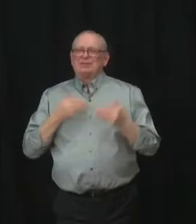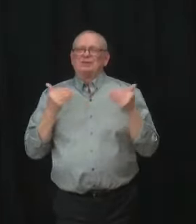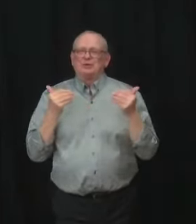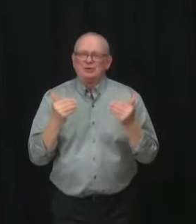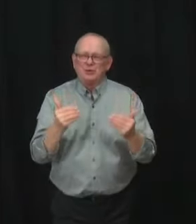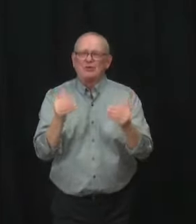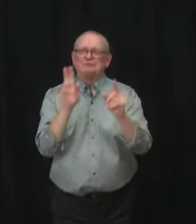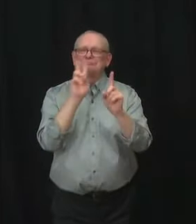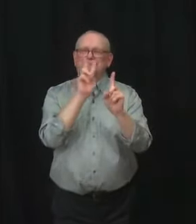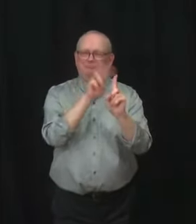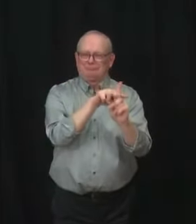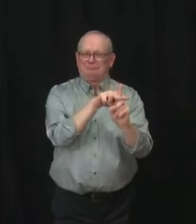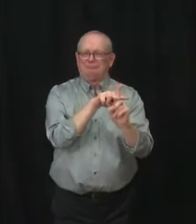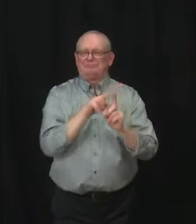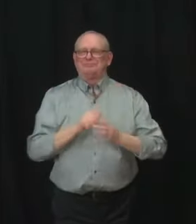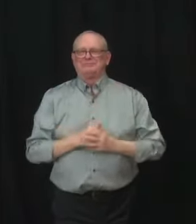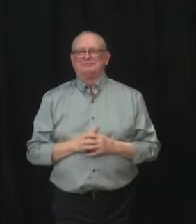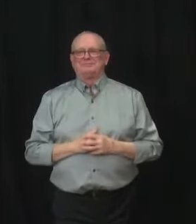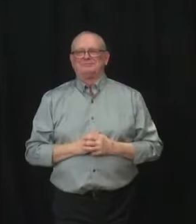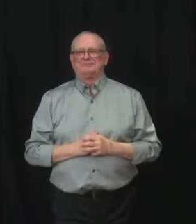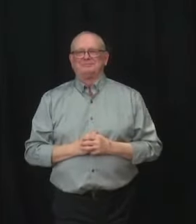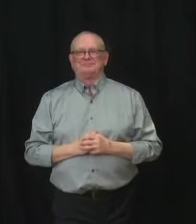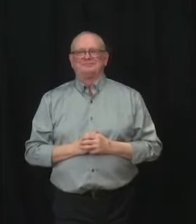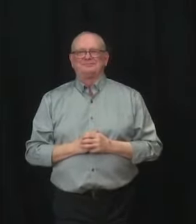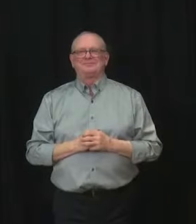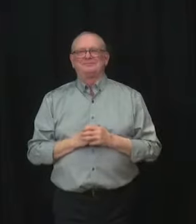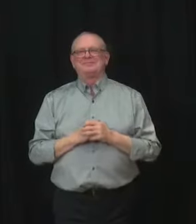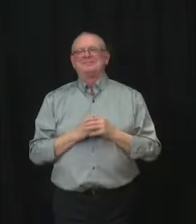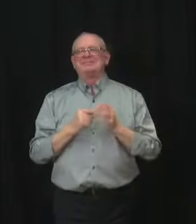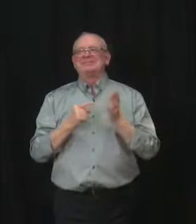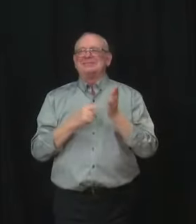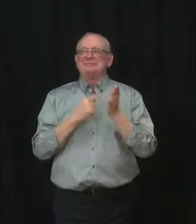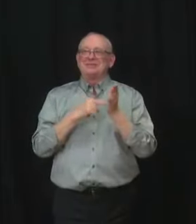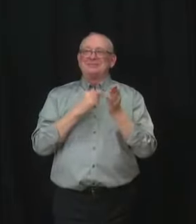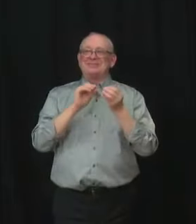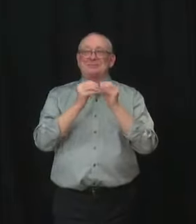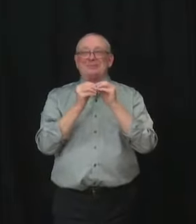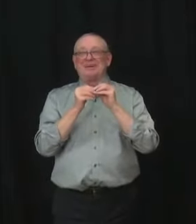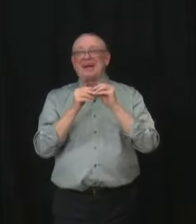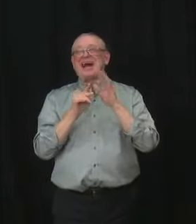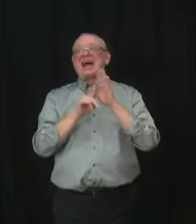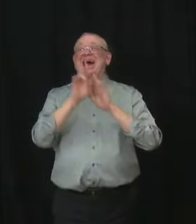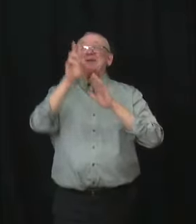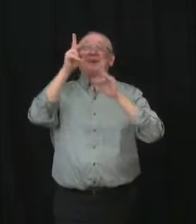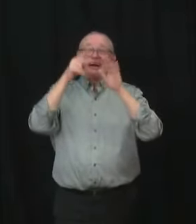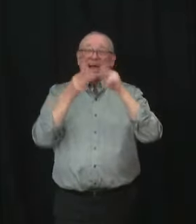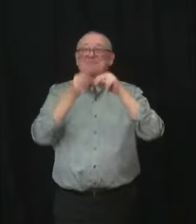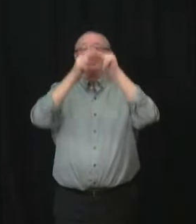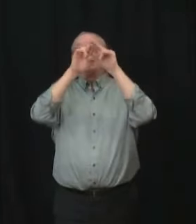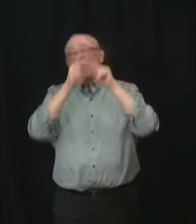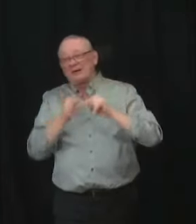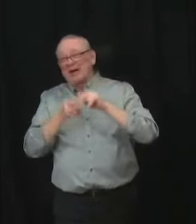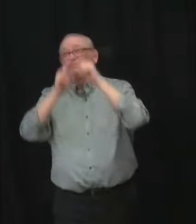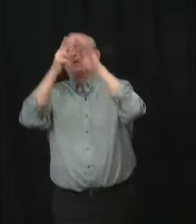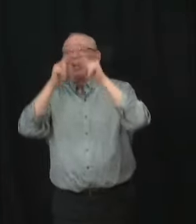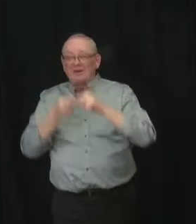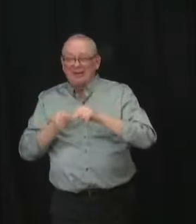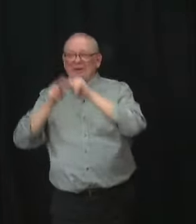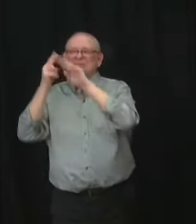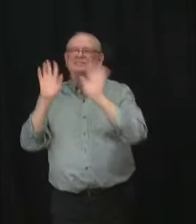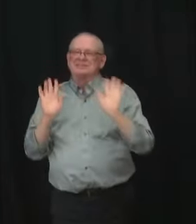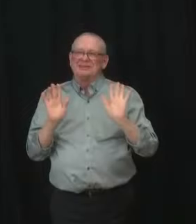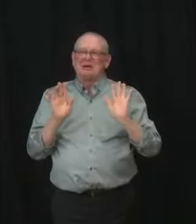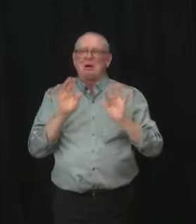that as we see numbers rise and fall, it is easy to become desensitized, and that as we have vaccines and new treatments available,